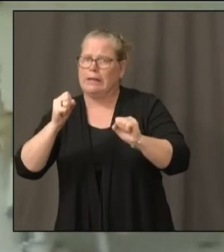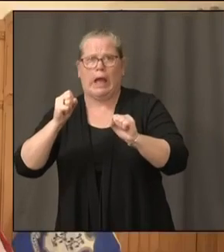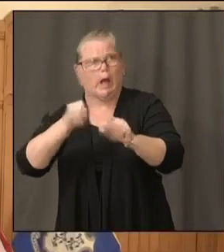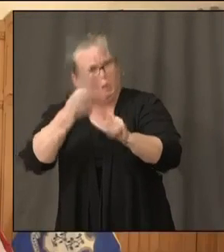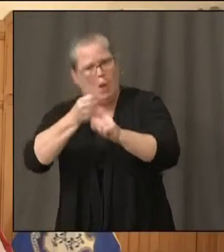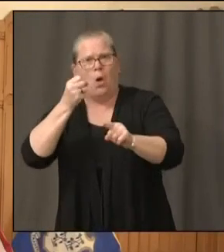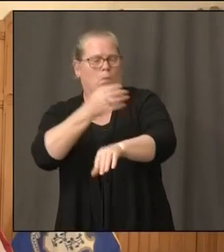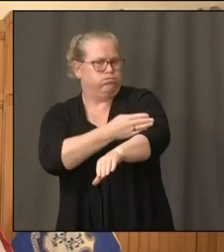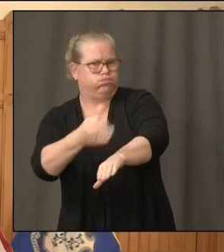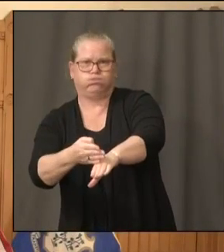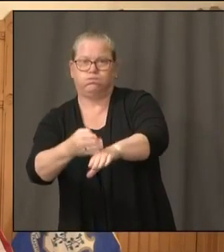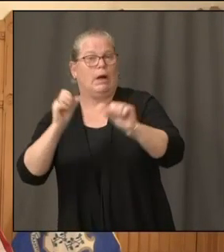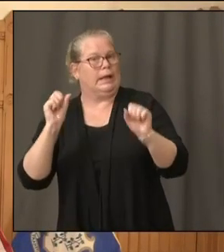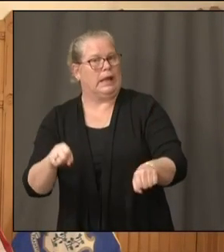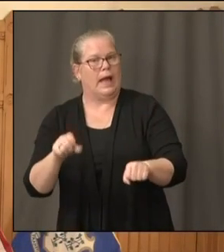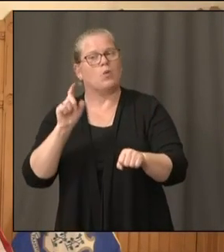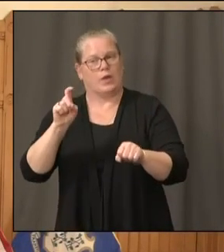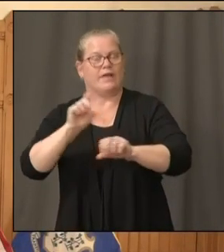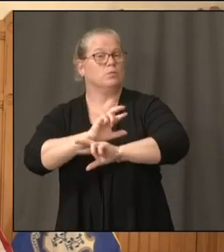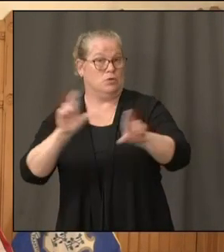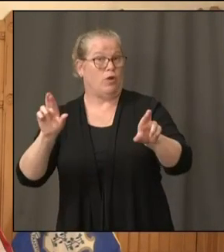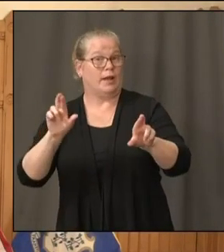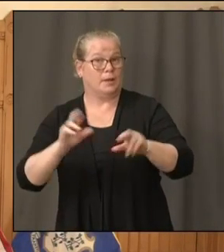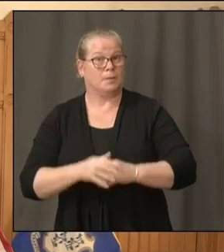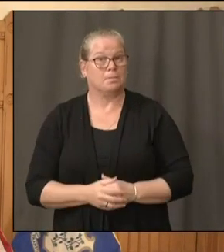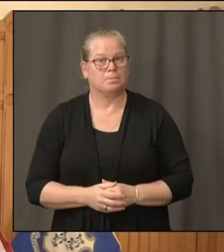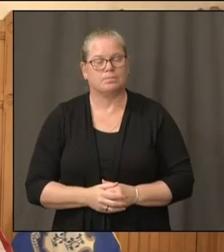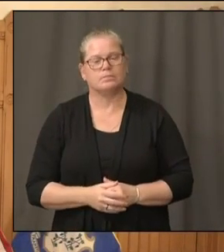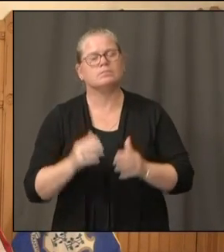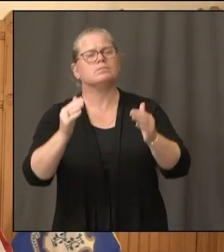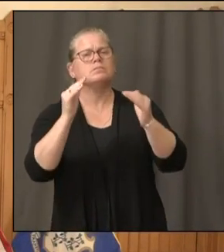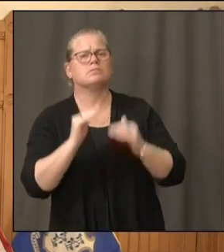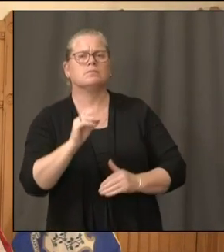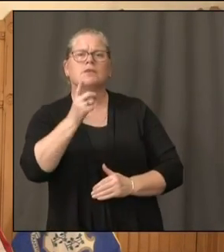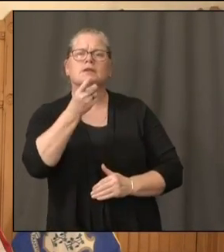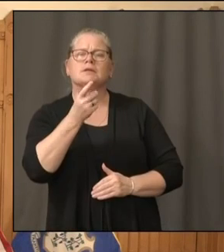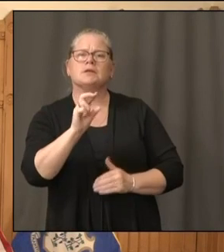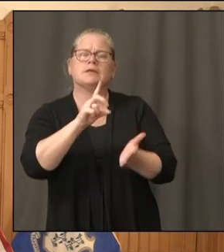Carter, what is your level of concern for the coming fall with the flu adding into the mix?